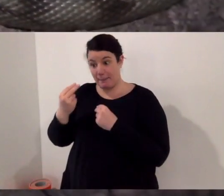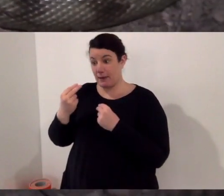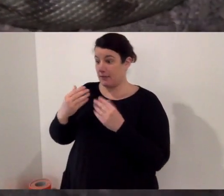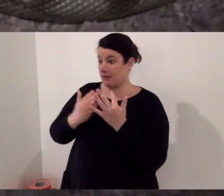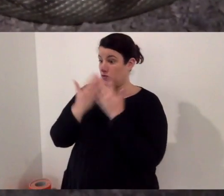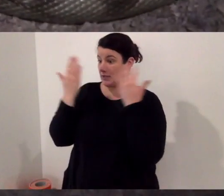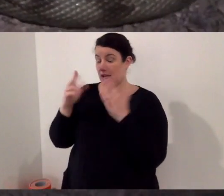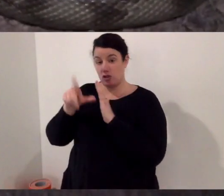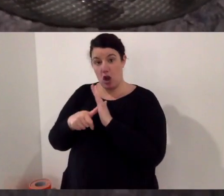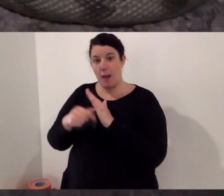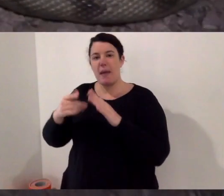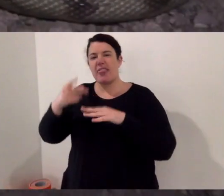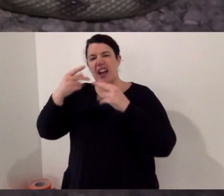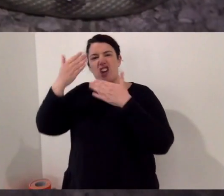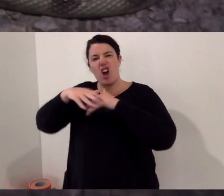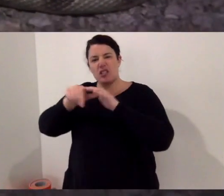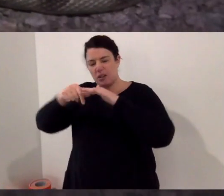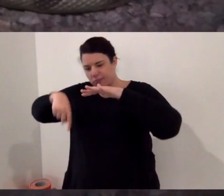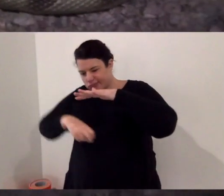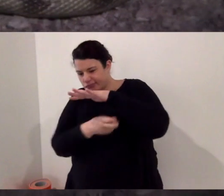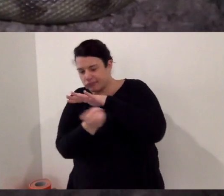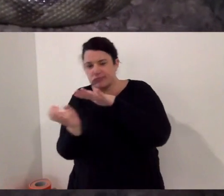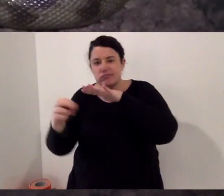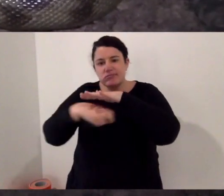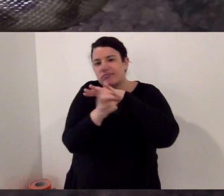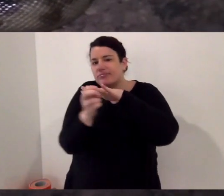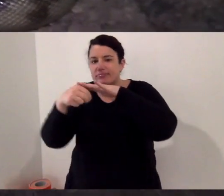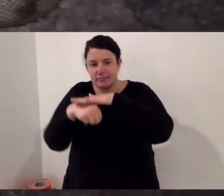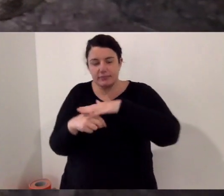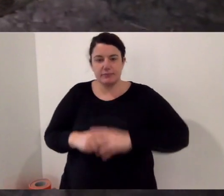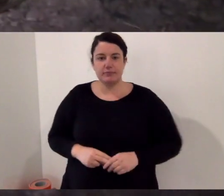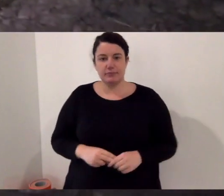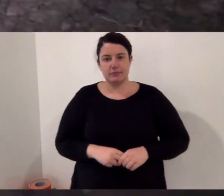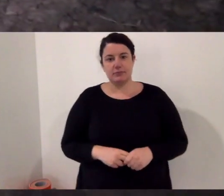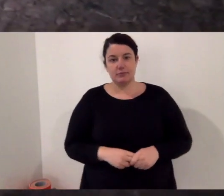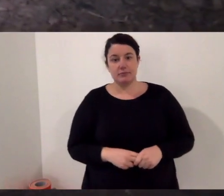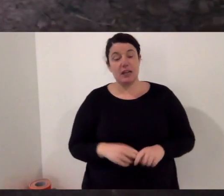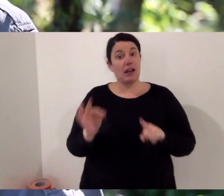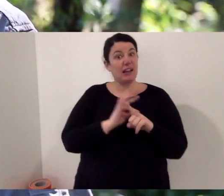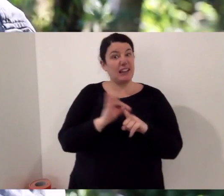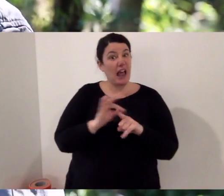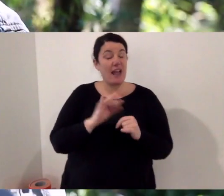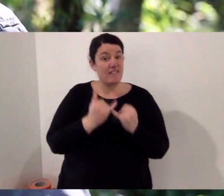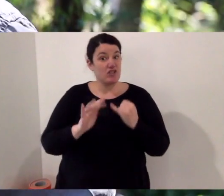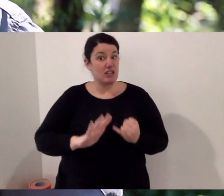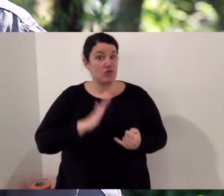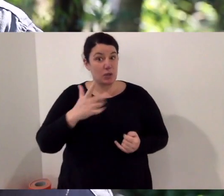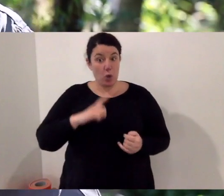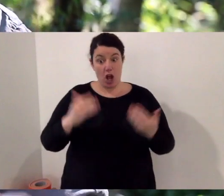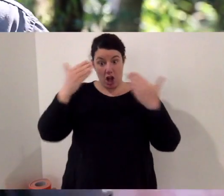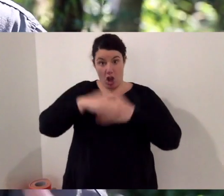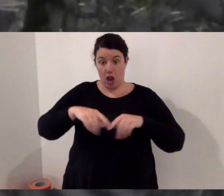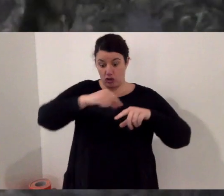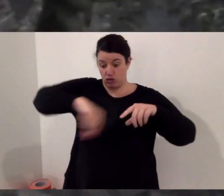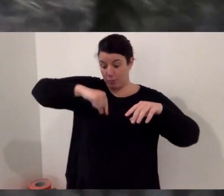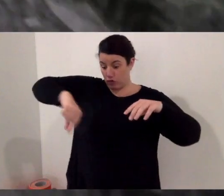daytime because they're mainly nocturnal. They sleep through the day. They live down in old burrows of bilbies or smaller mammals and things like that. Now